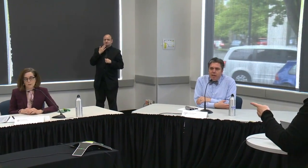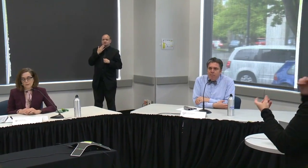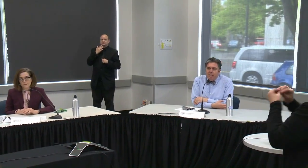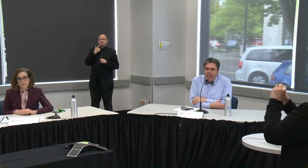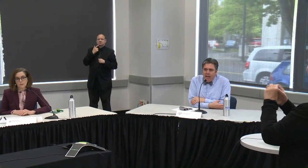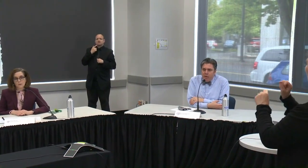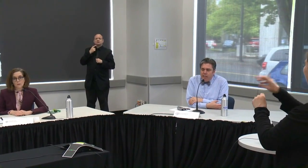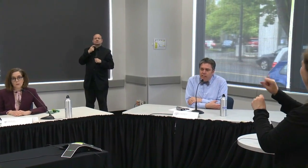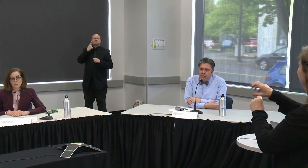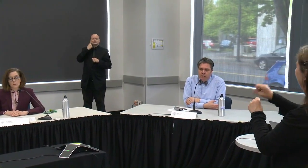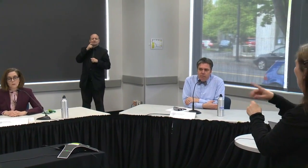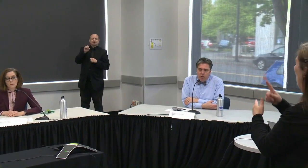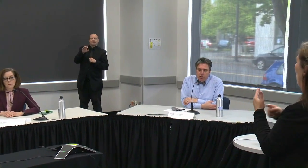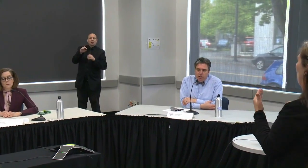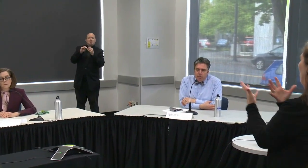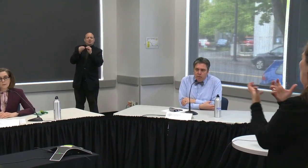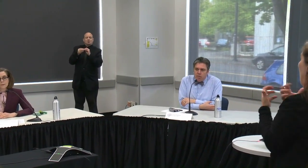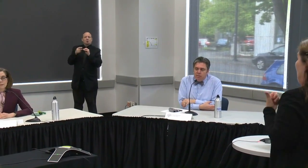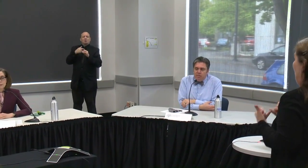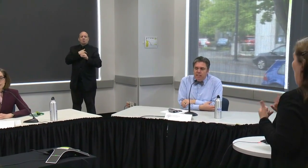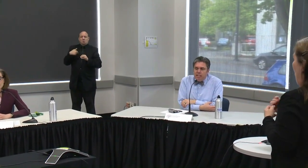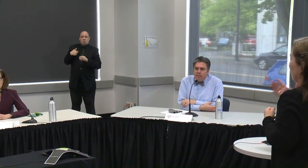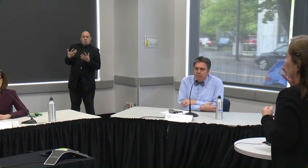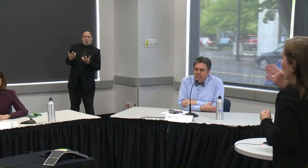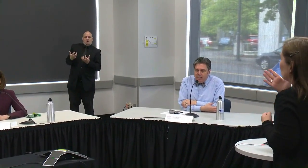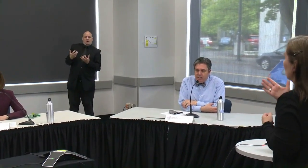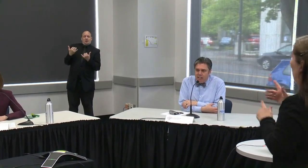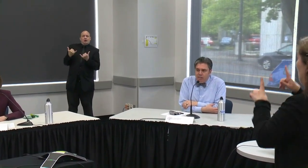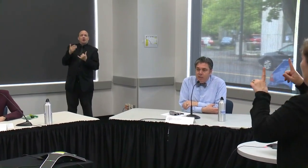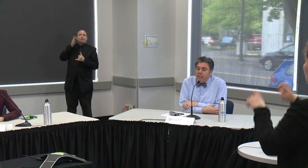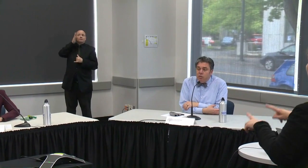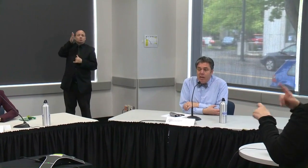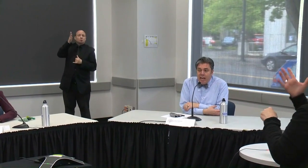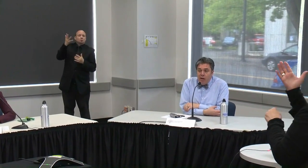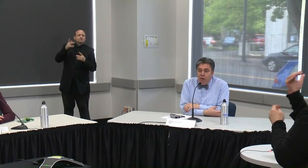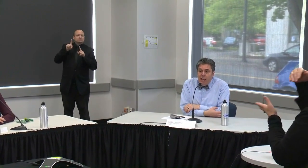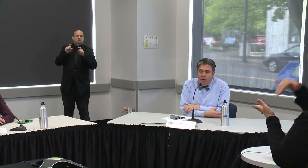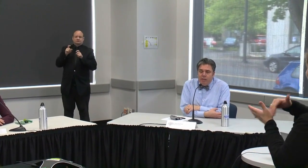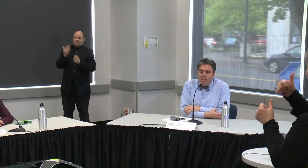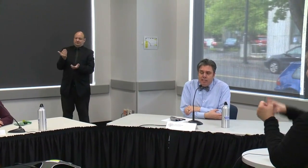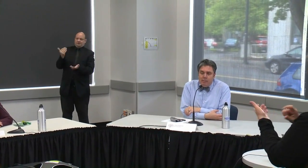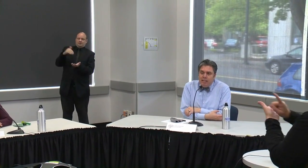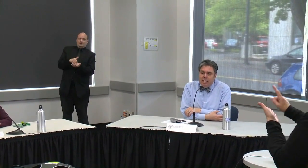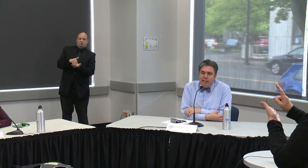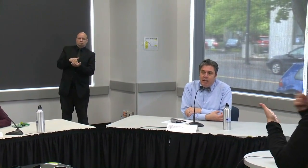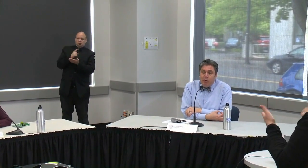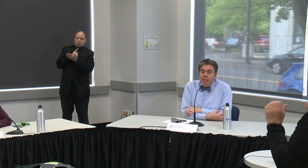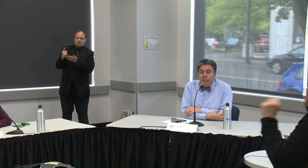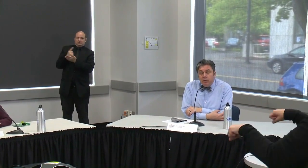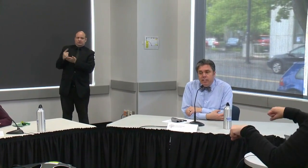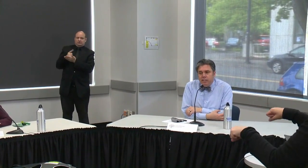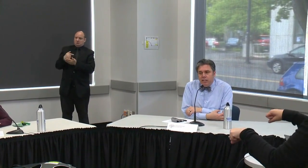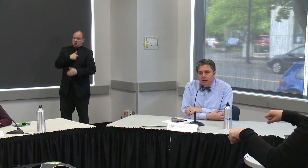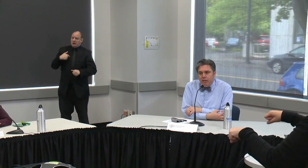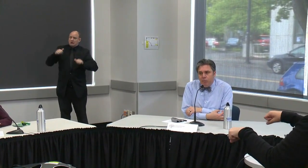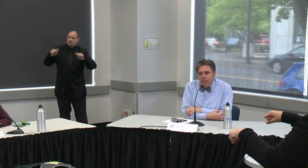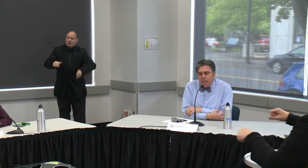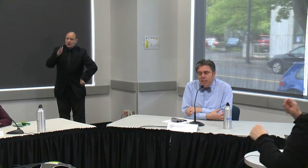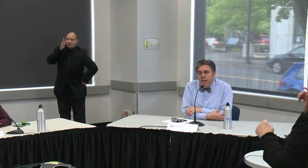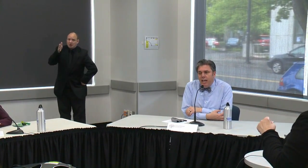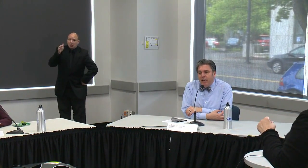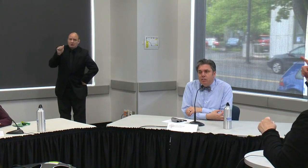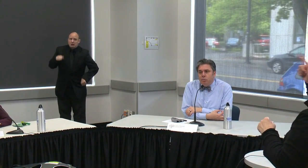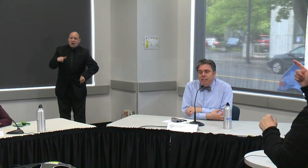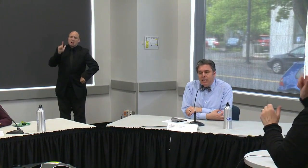are where we want to be now and in the near future those 15 000 tests we can do now and we anticipate that that will increase in the coming